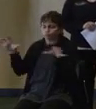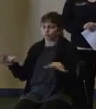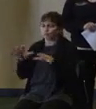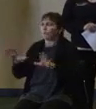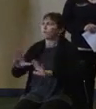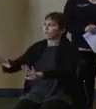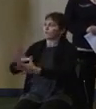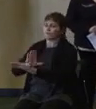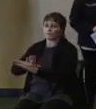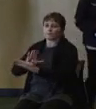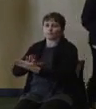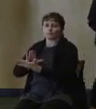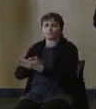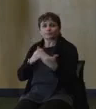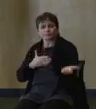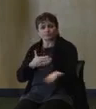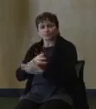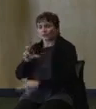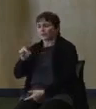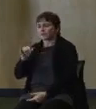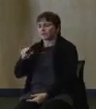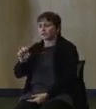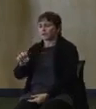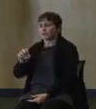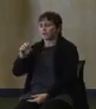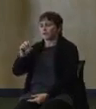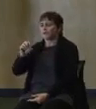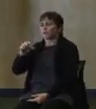Diane Gutierrez Scaccetti. Diane? Thanks, Bill.